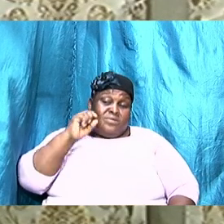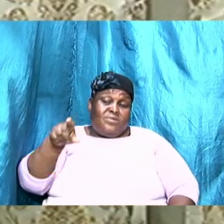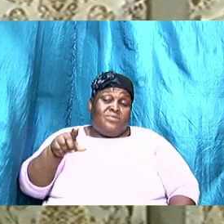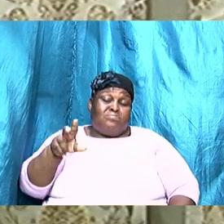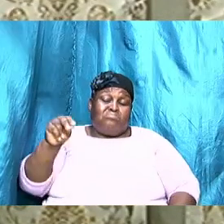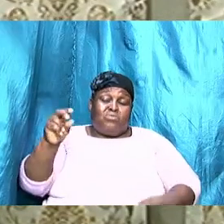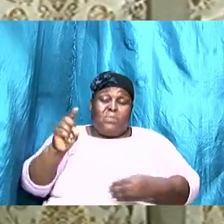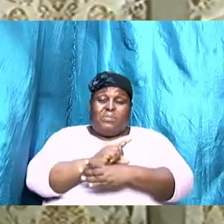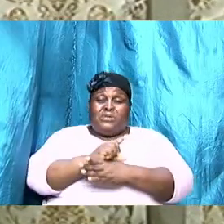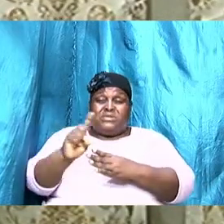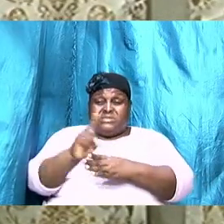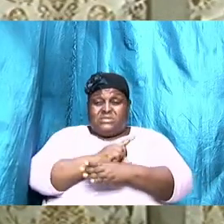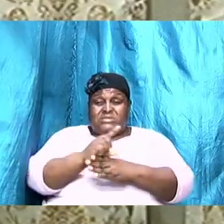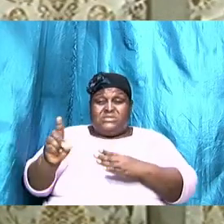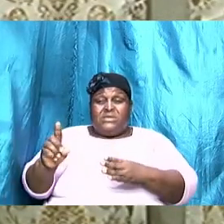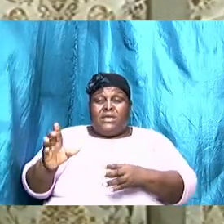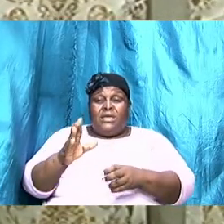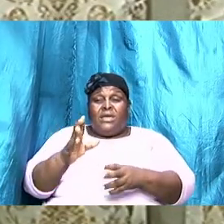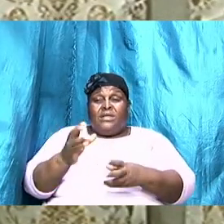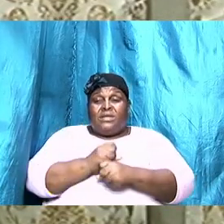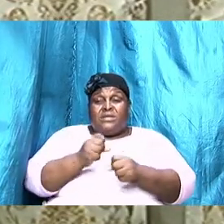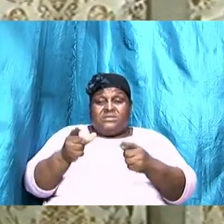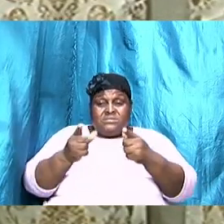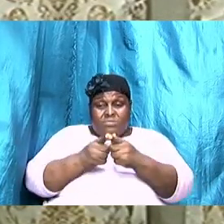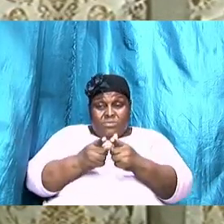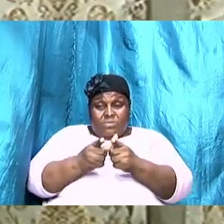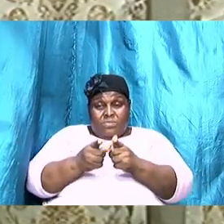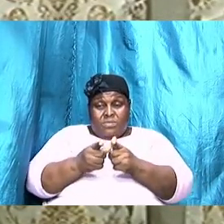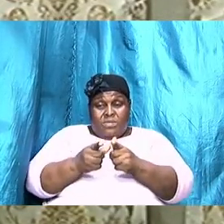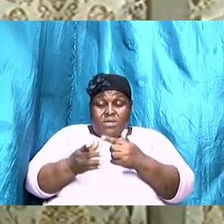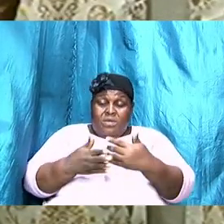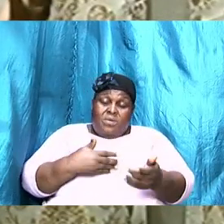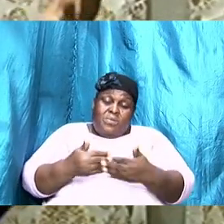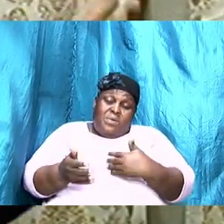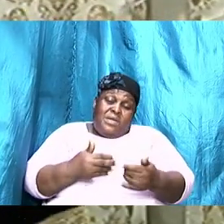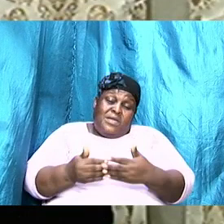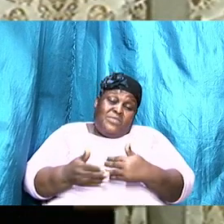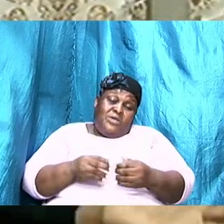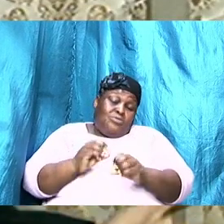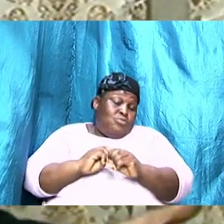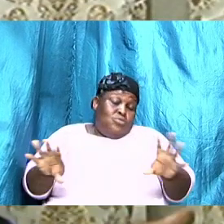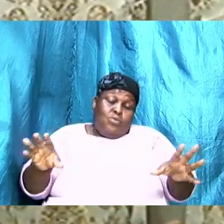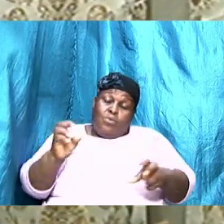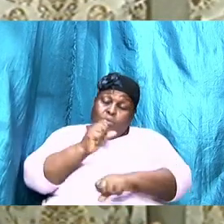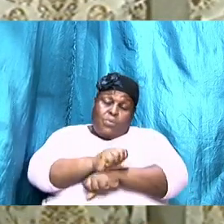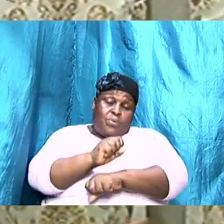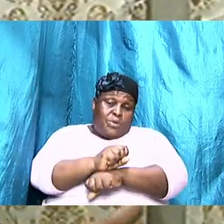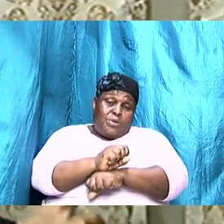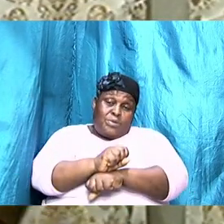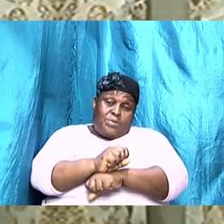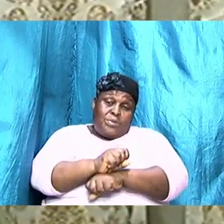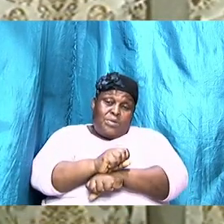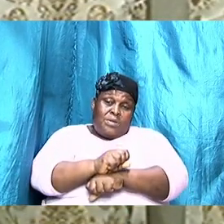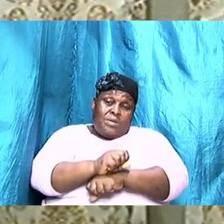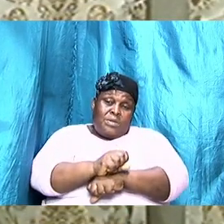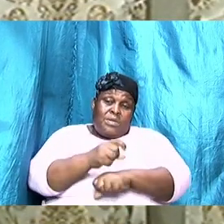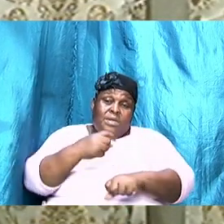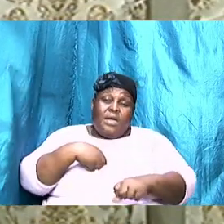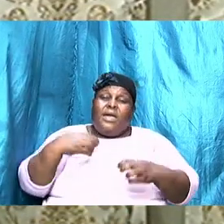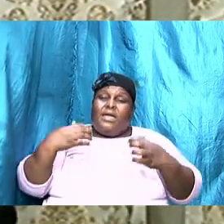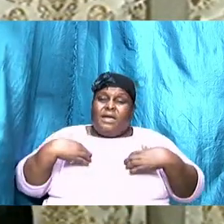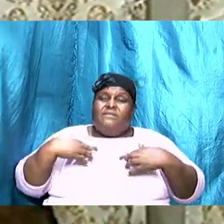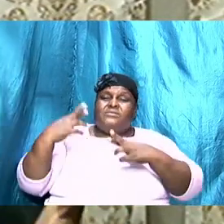and gets small amounts or whether she doesn't work at all I have a